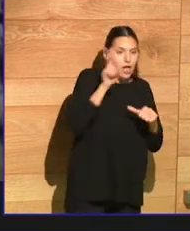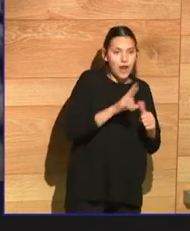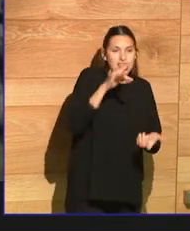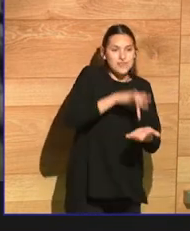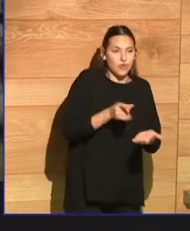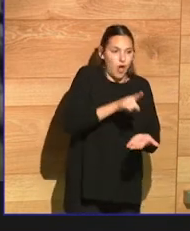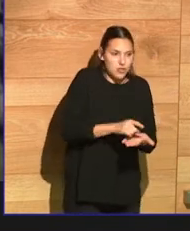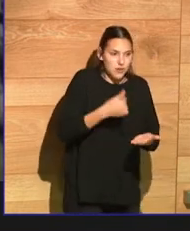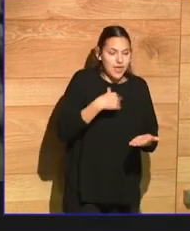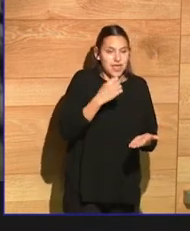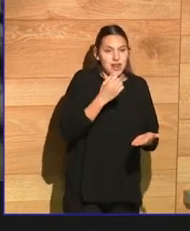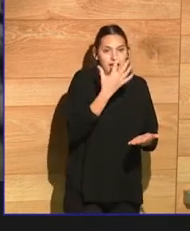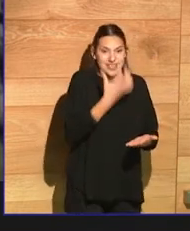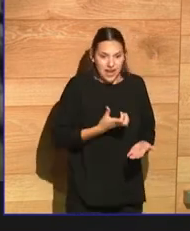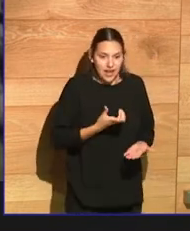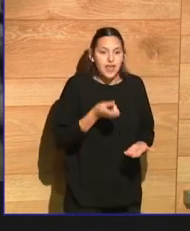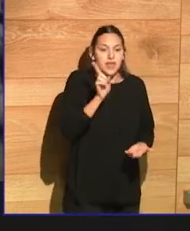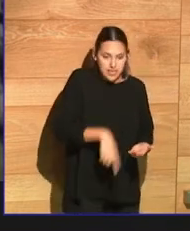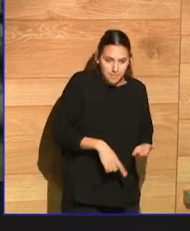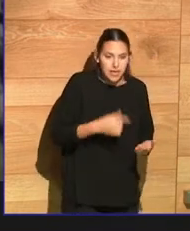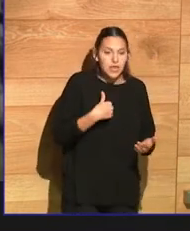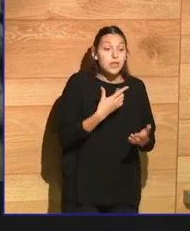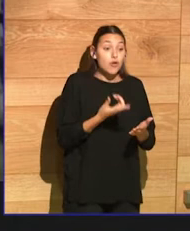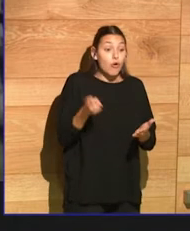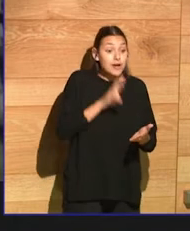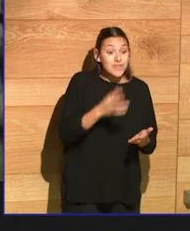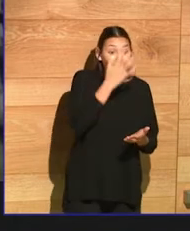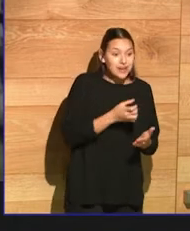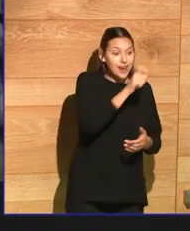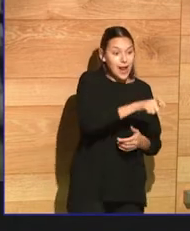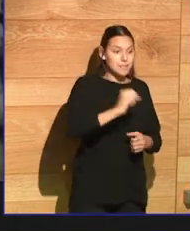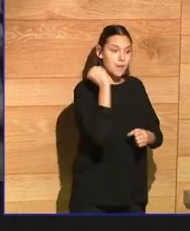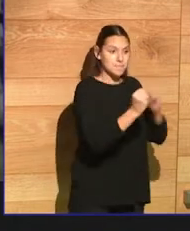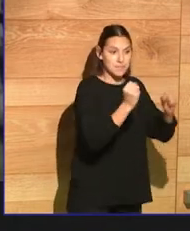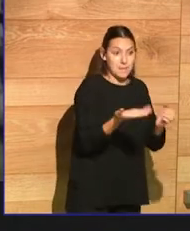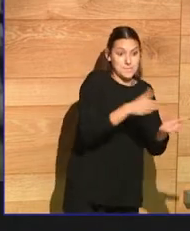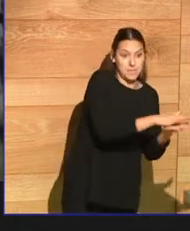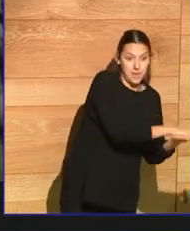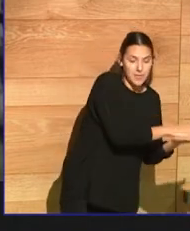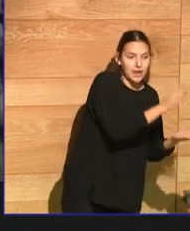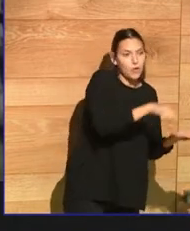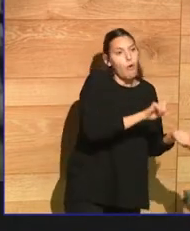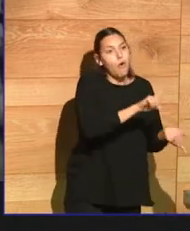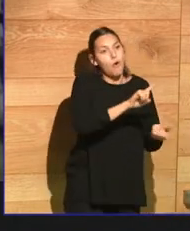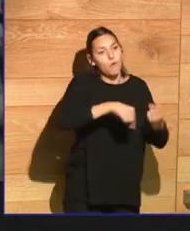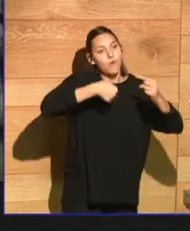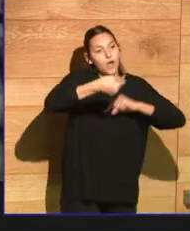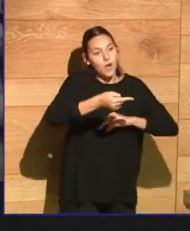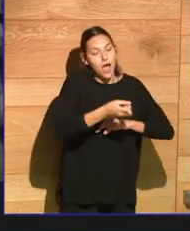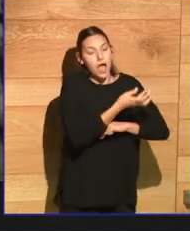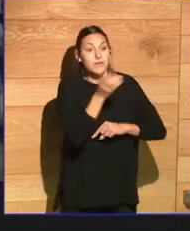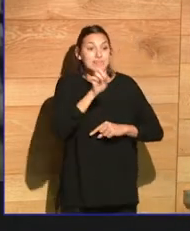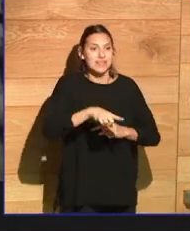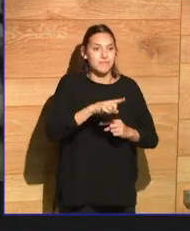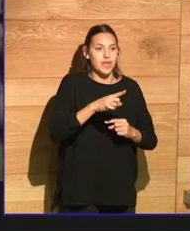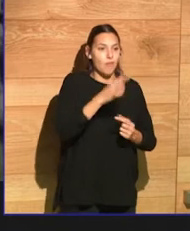but then it repeats itself as comedy and so in a way what we saw with the insurrection on the 6th was a kind of comedic